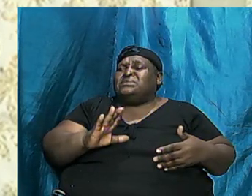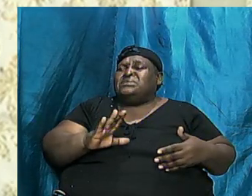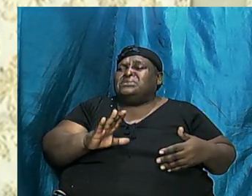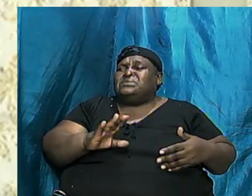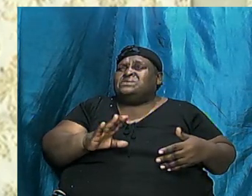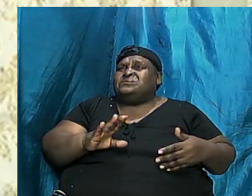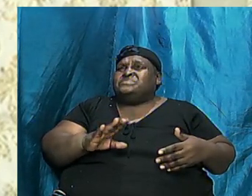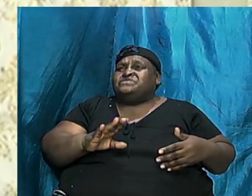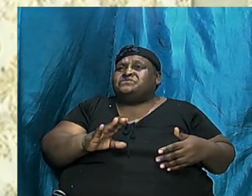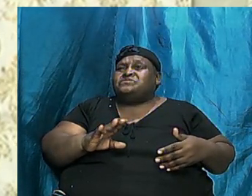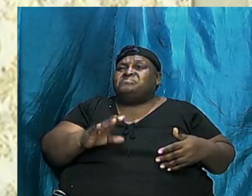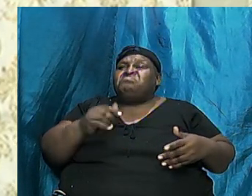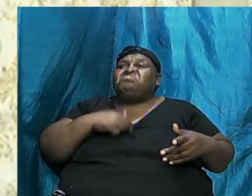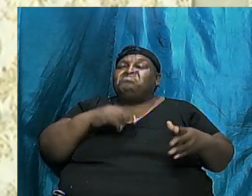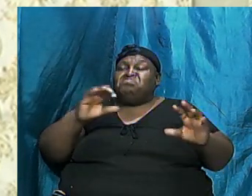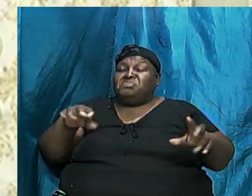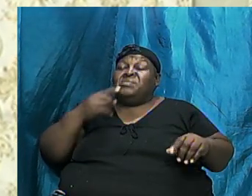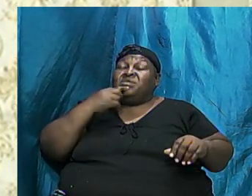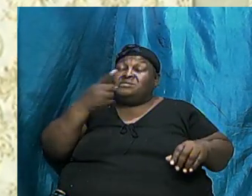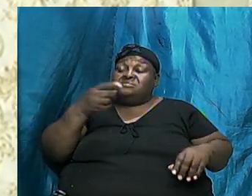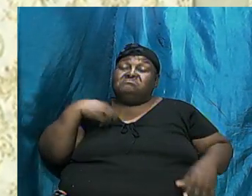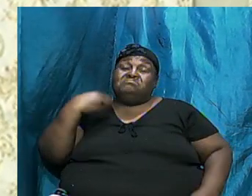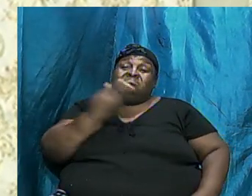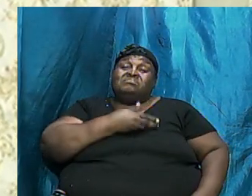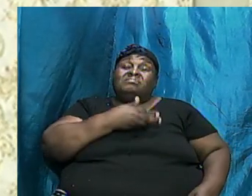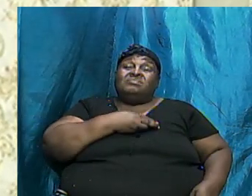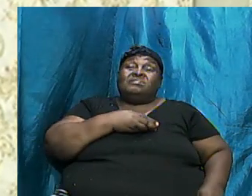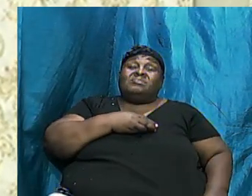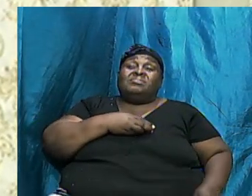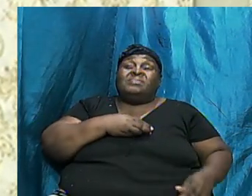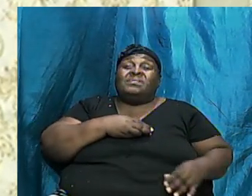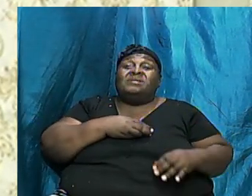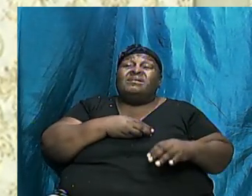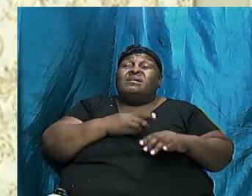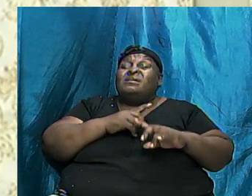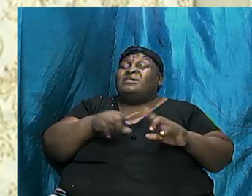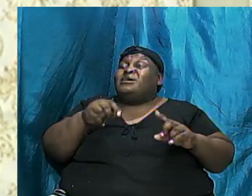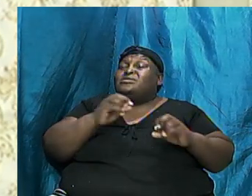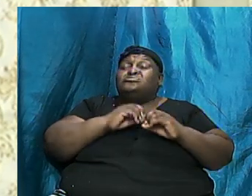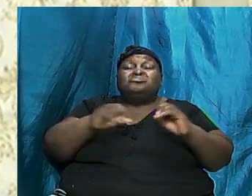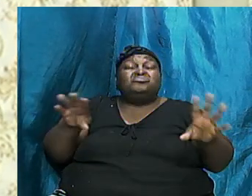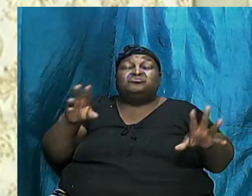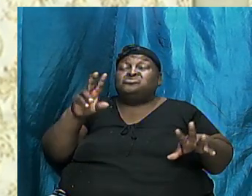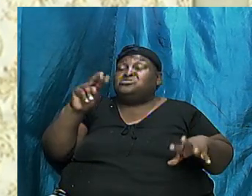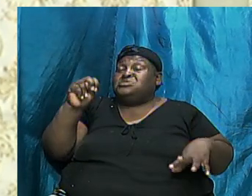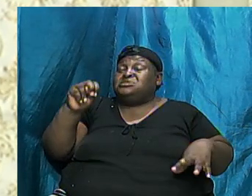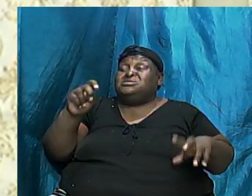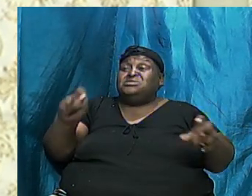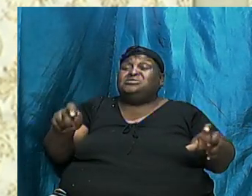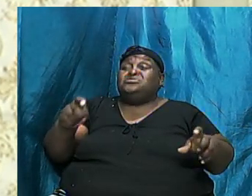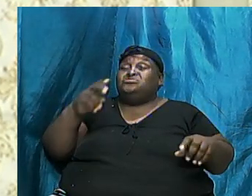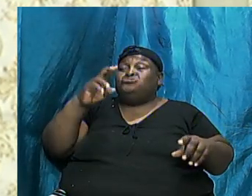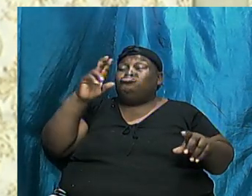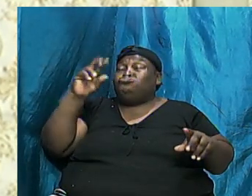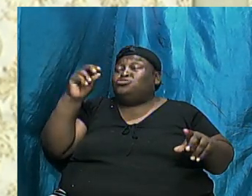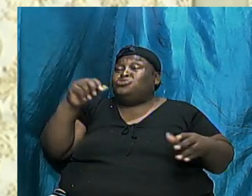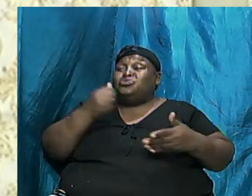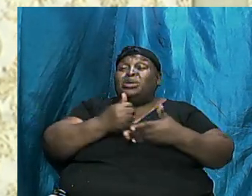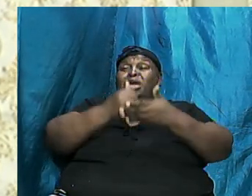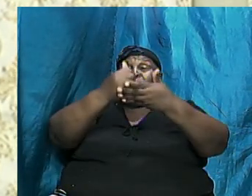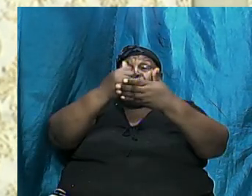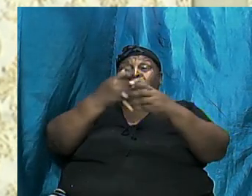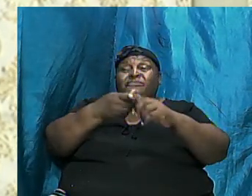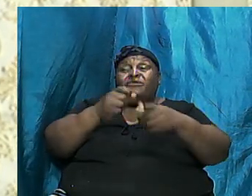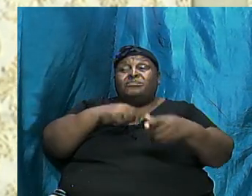I can tell us God does not Need any help From us In that regard What God